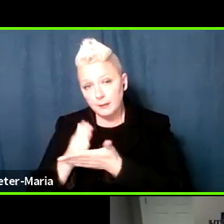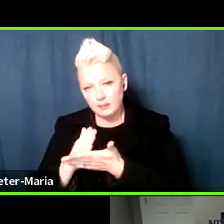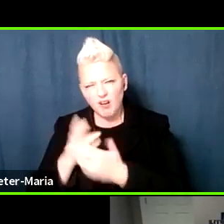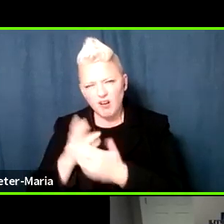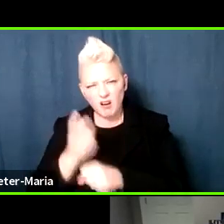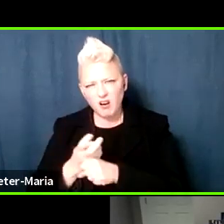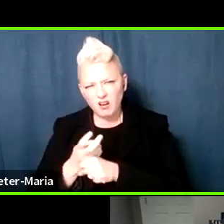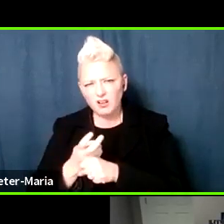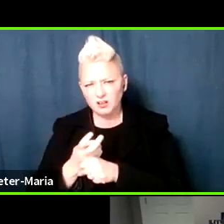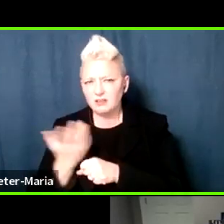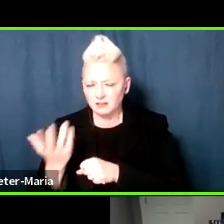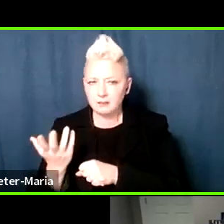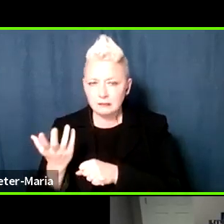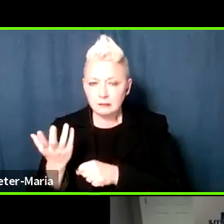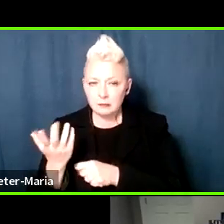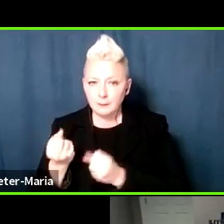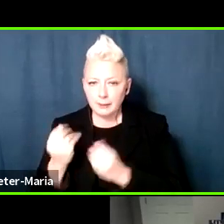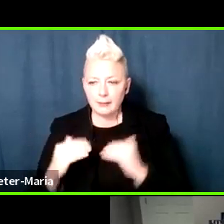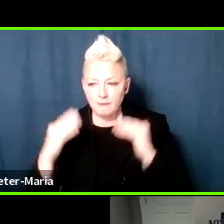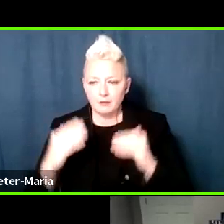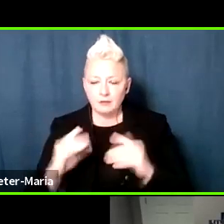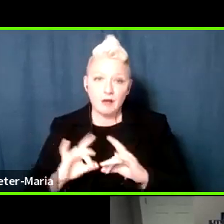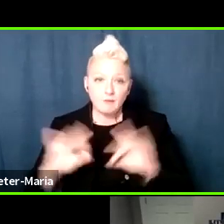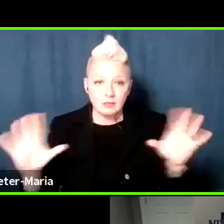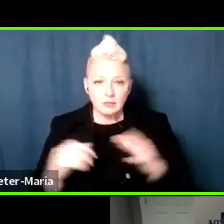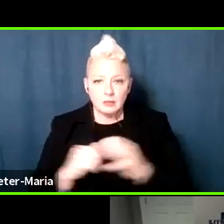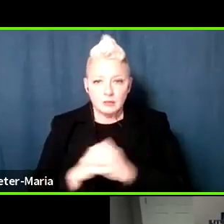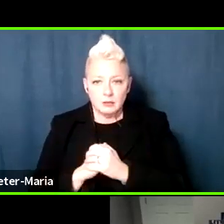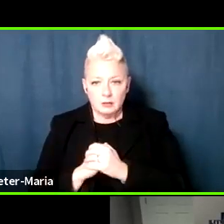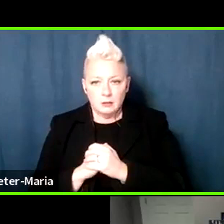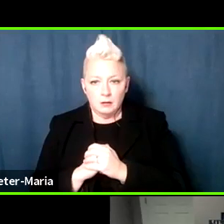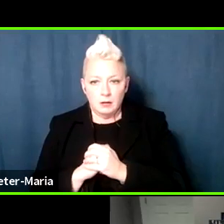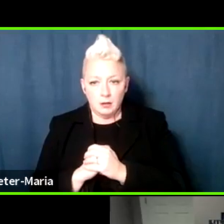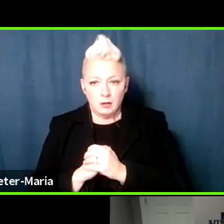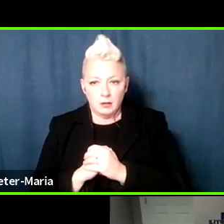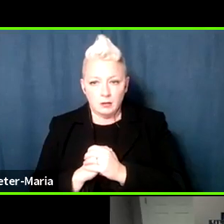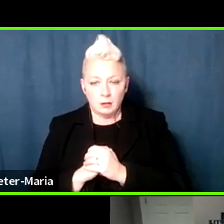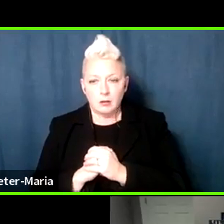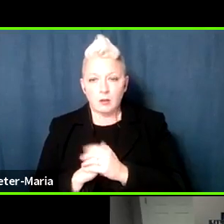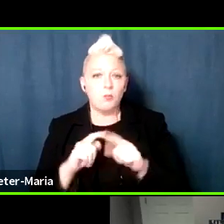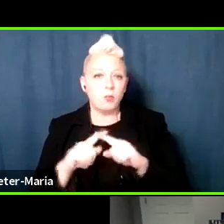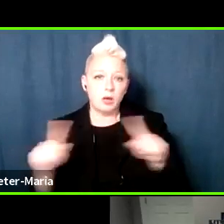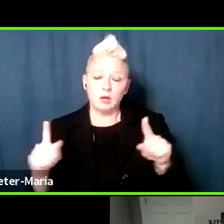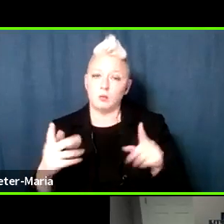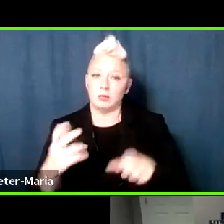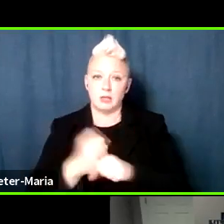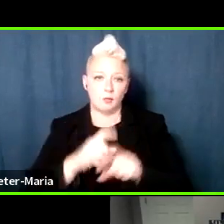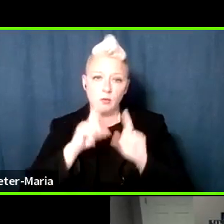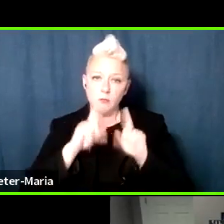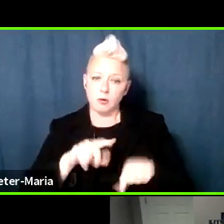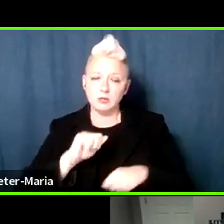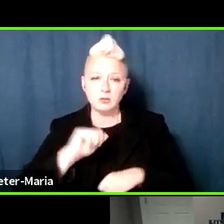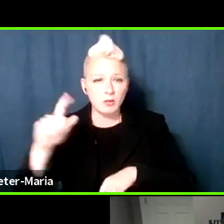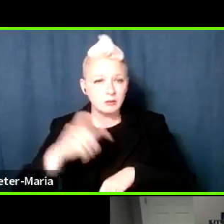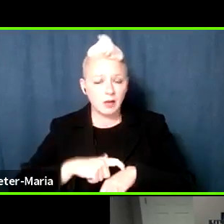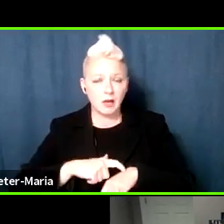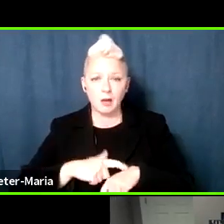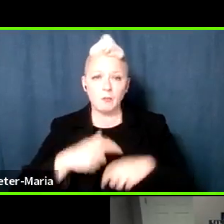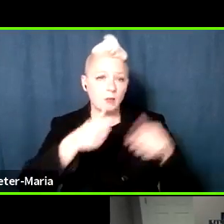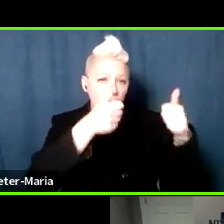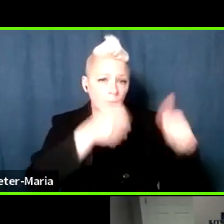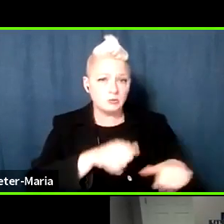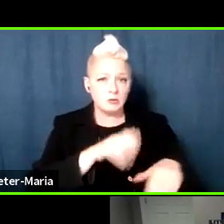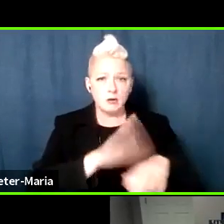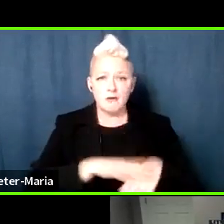on many levels, obviously. Um, but one level is we get, we get reports all the time about things being posted on